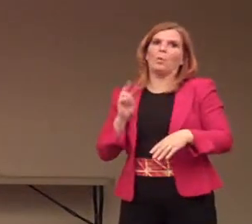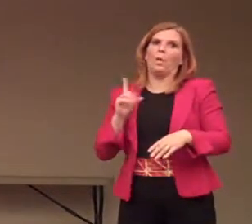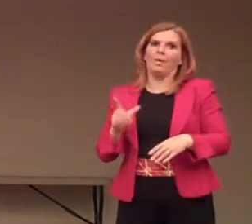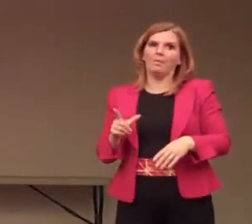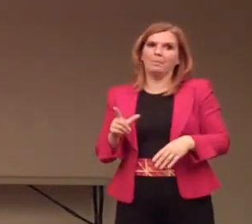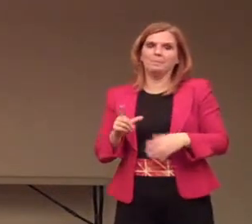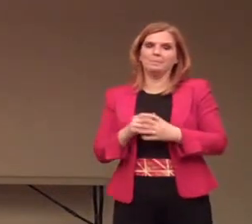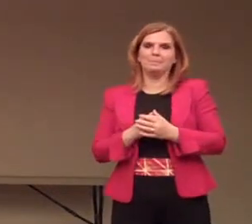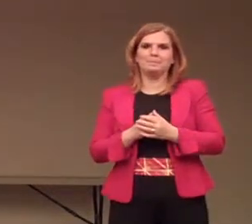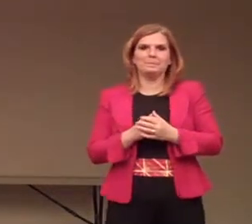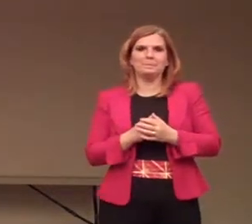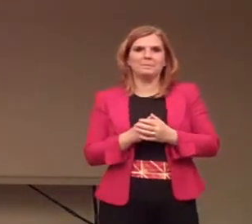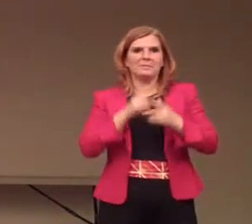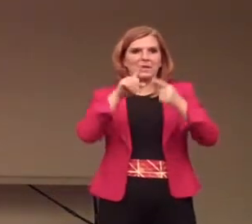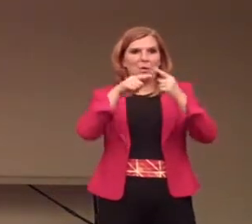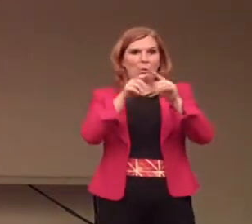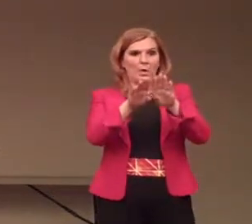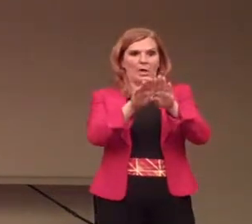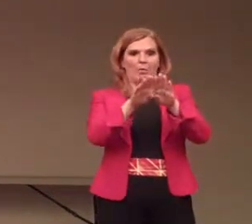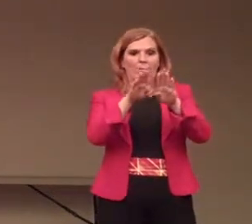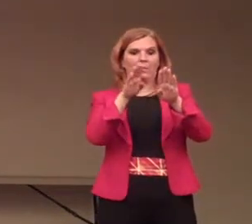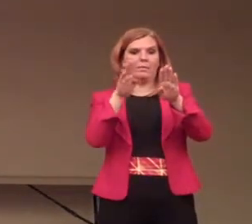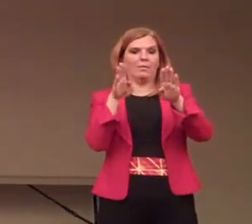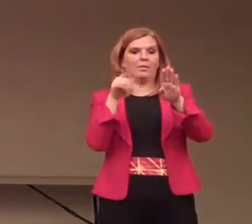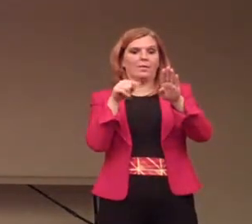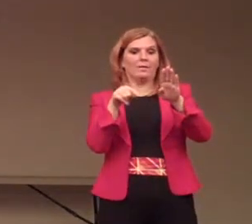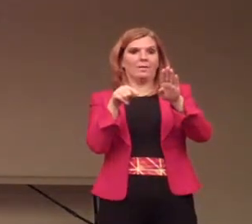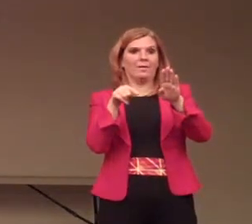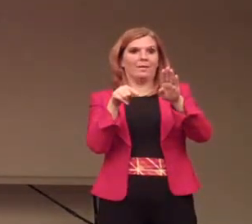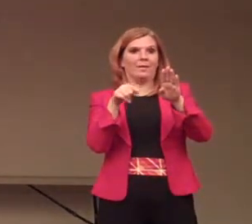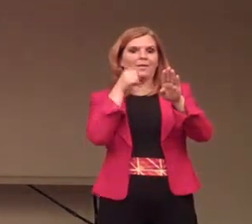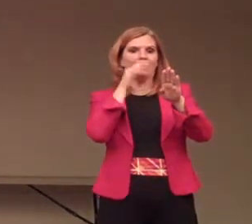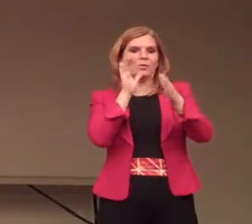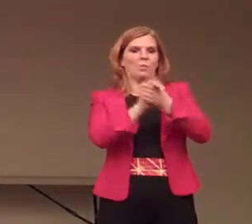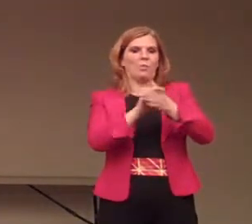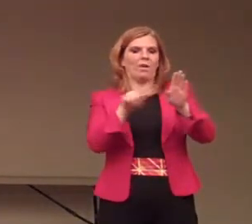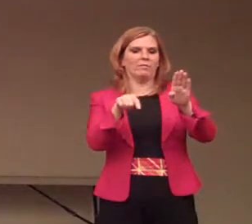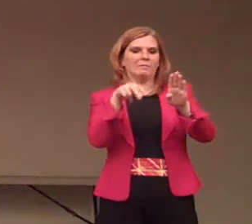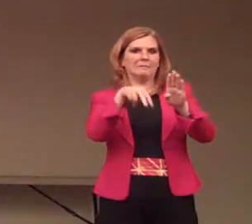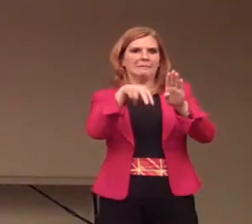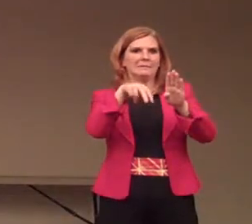Well, when he opened the other door, there was his wife.